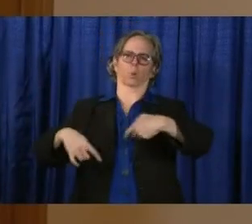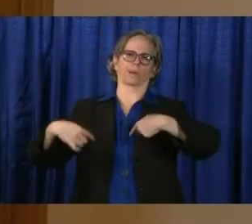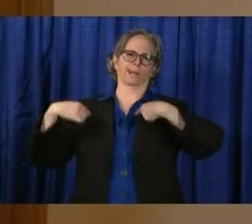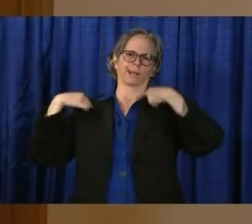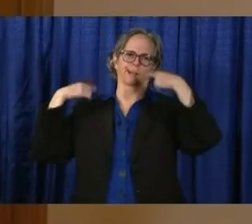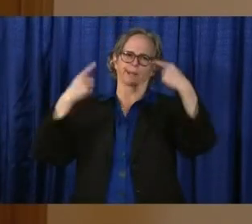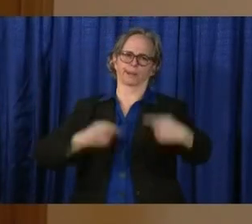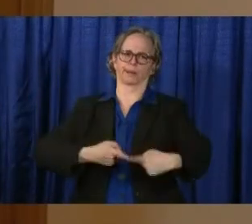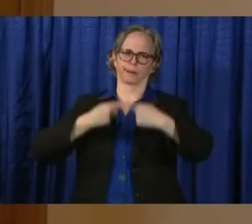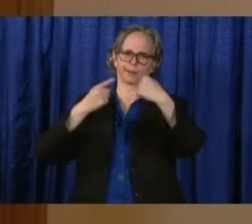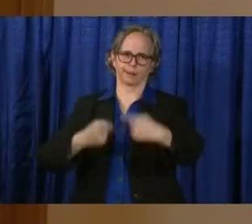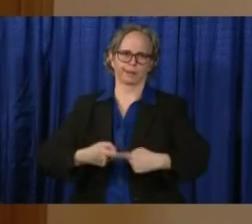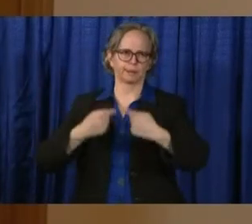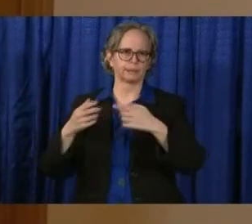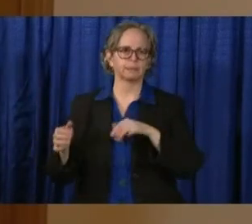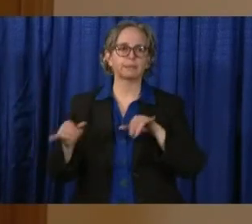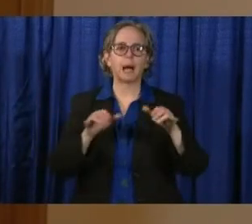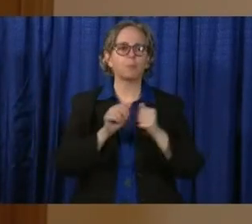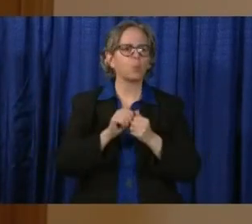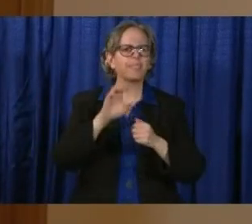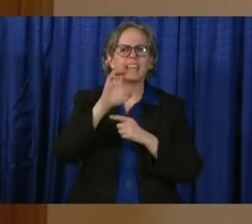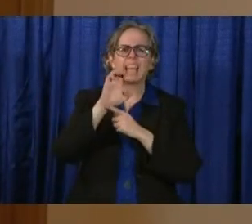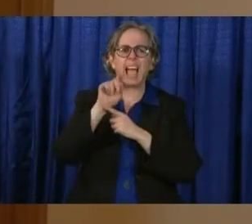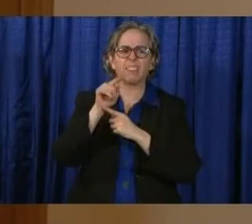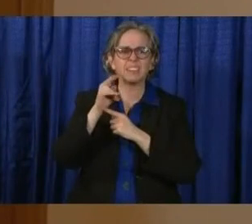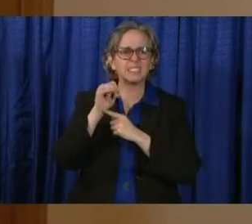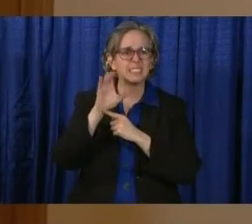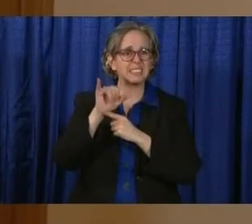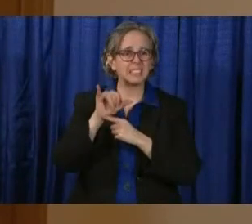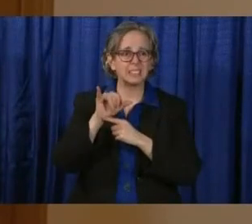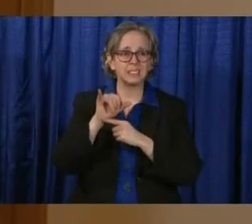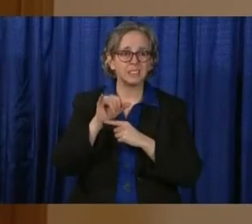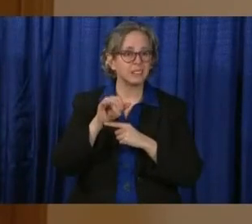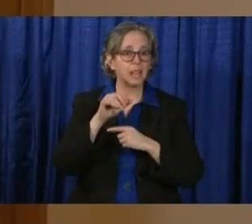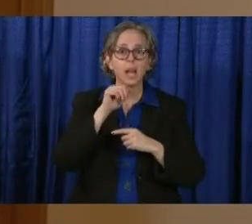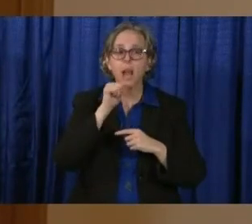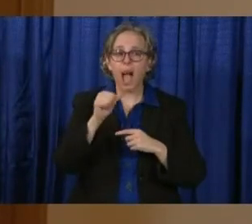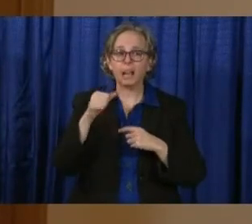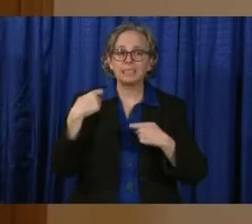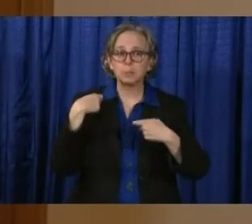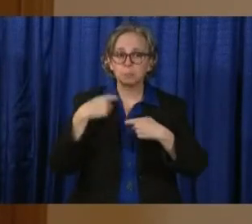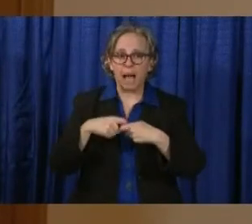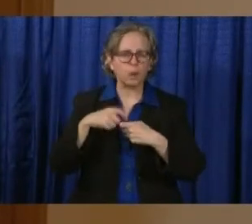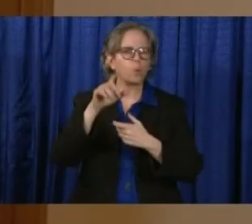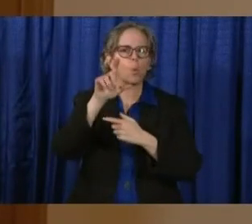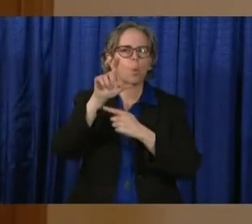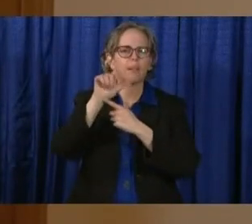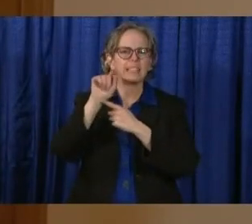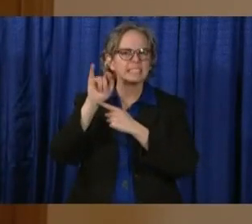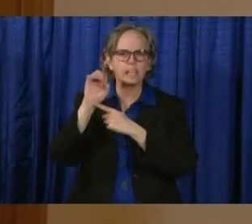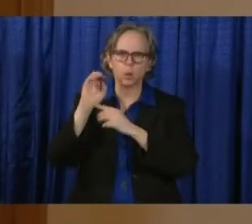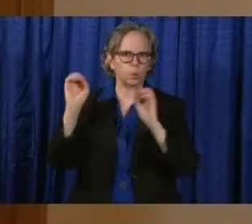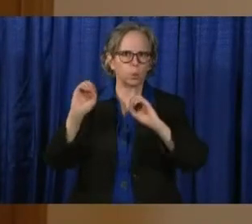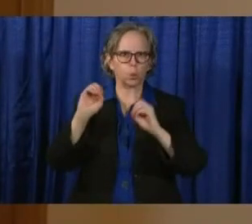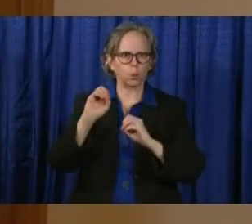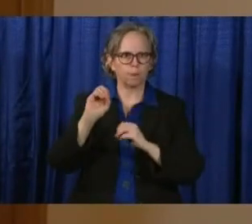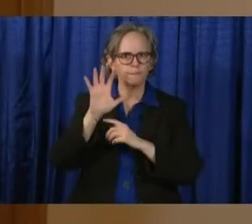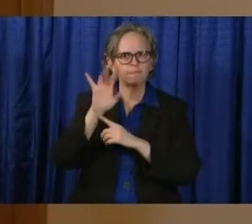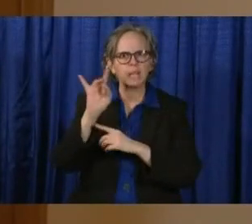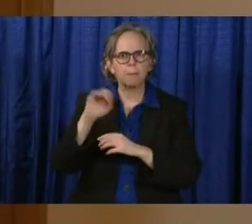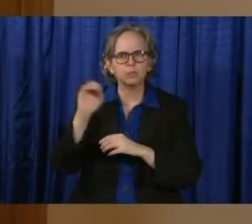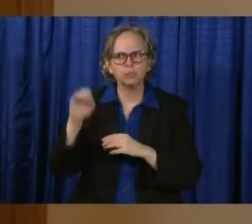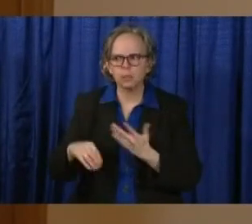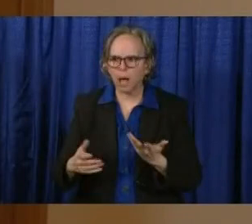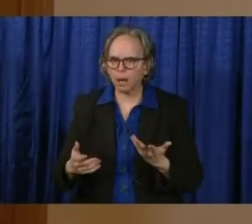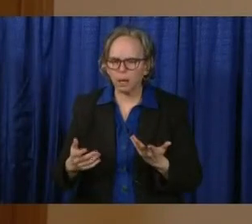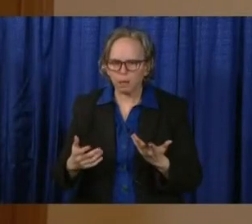similarly, non-Hispanic, non-Latino is 58%. Hispanic, Latino is 2%, a